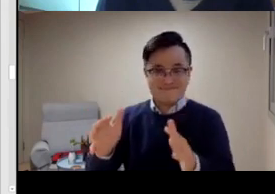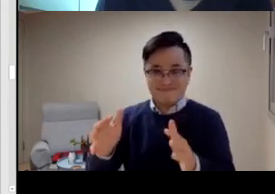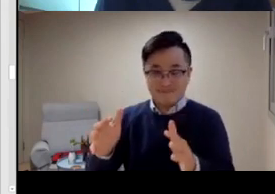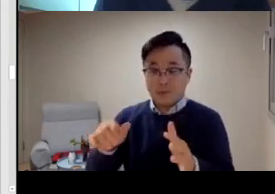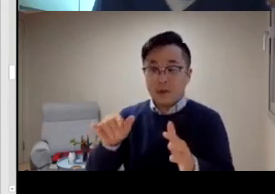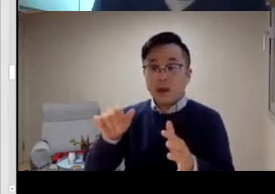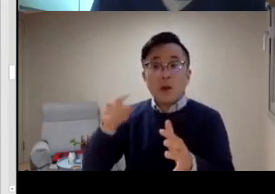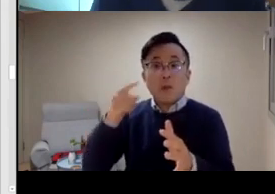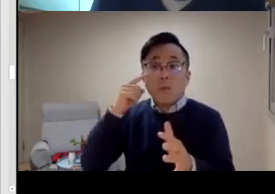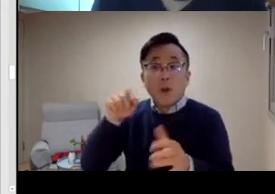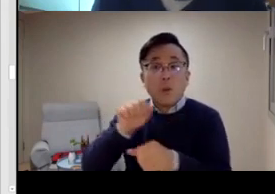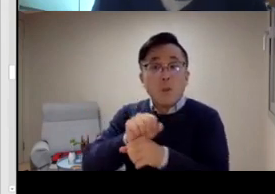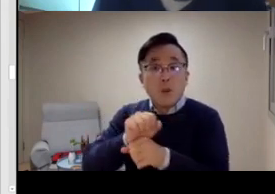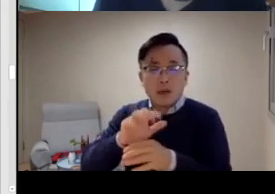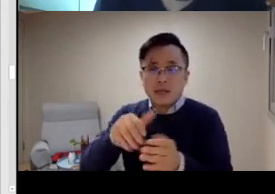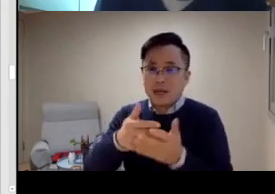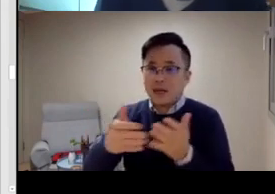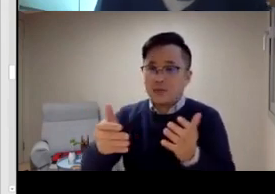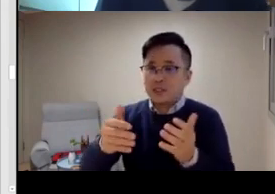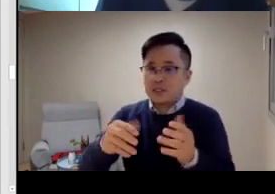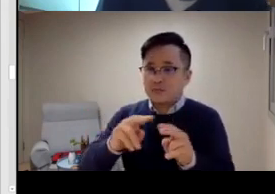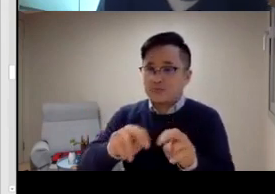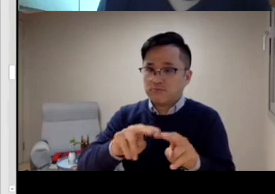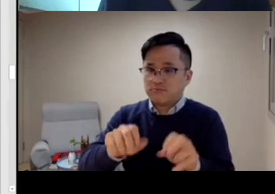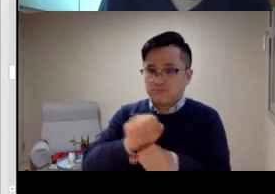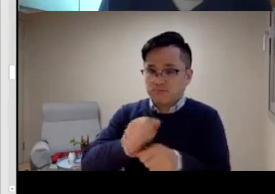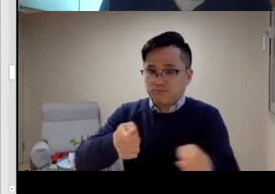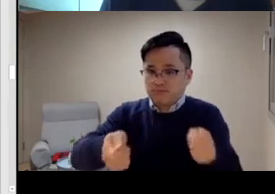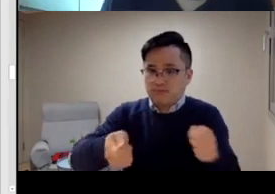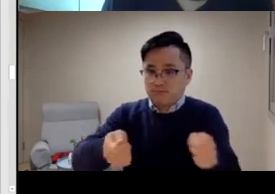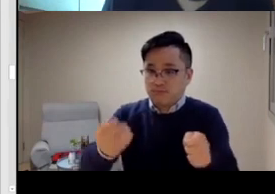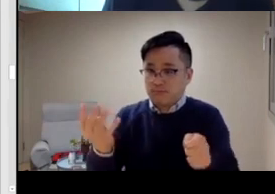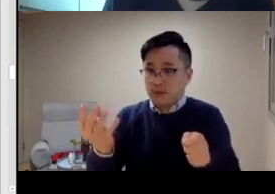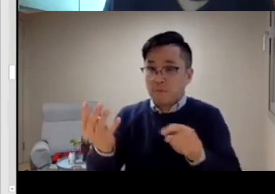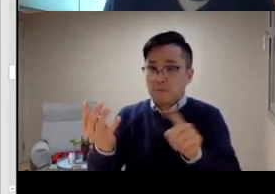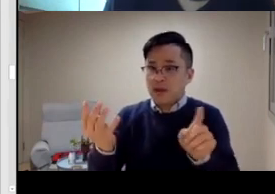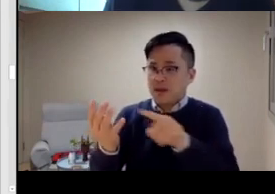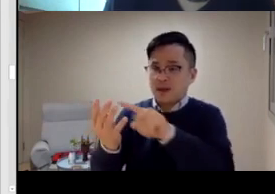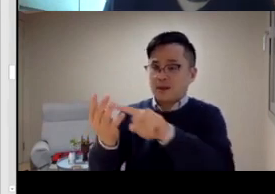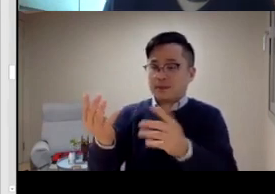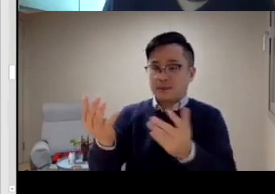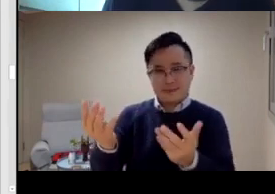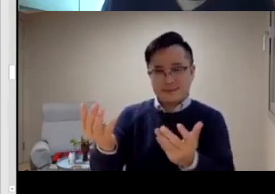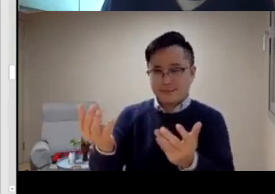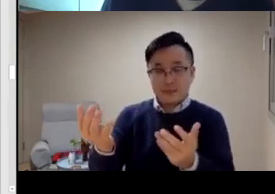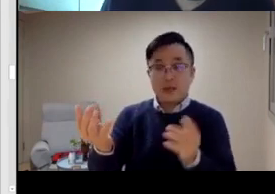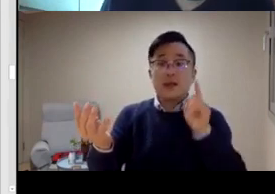And on there, we have a board, we have a mention, we have a CODA person who knows sign.